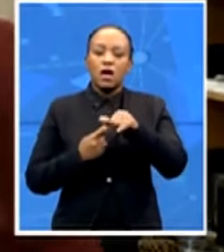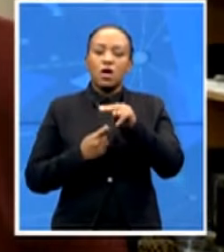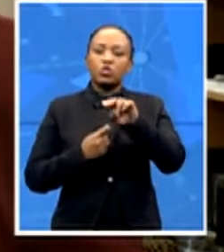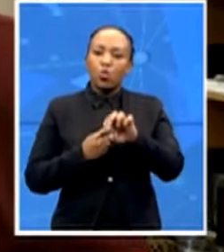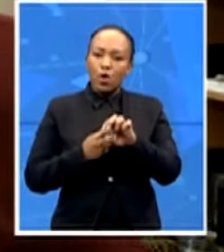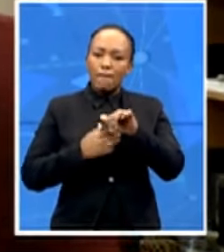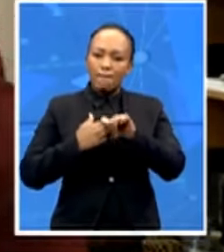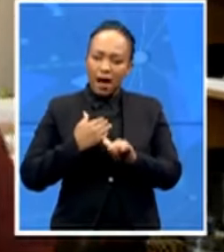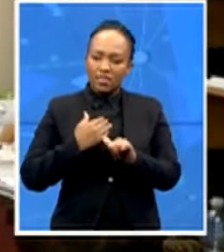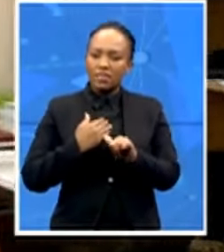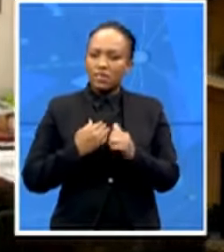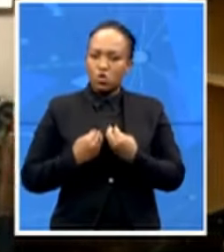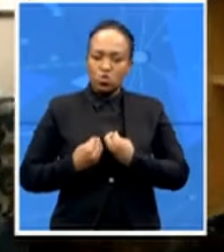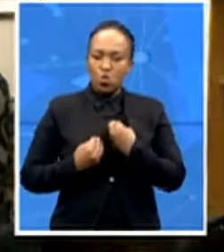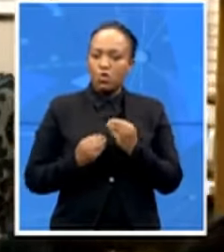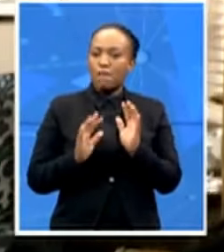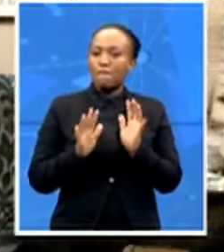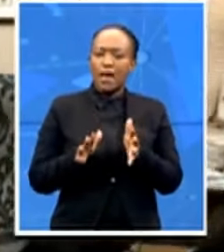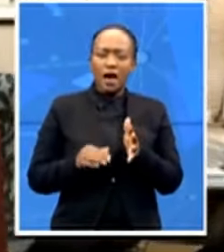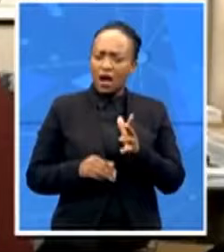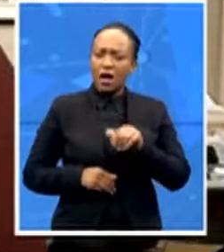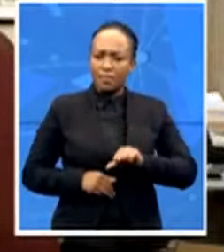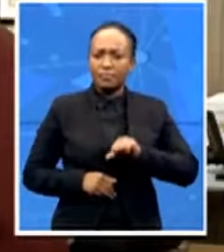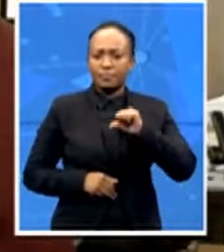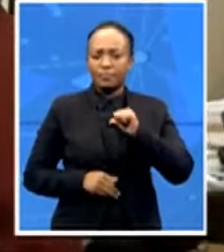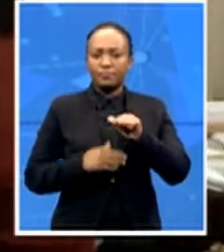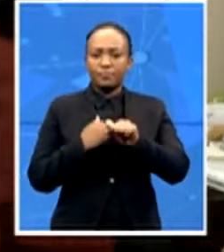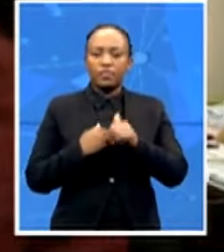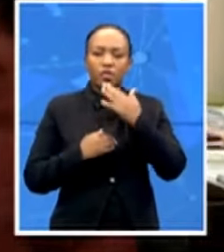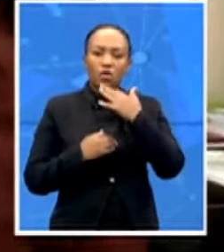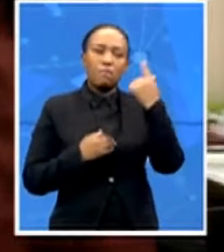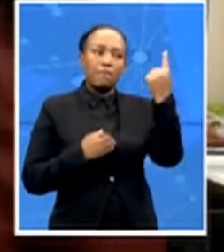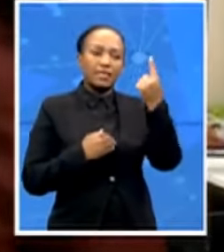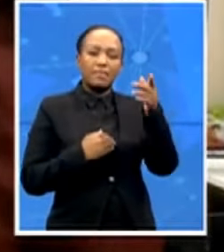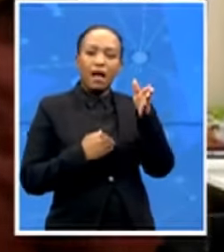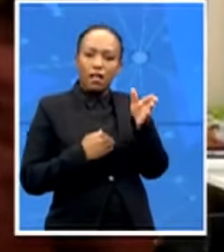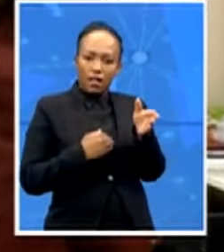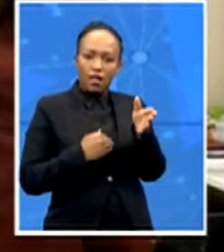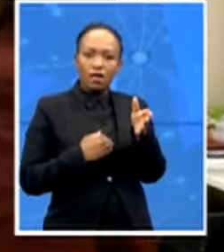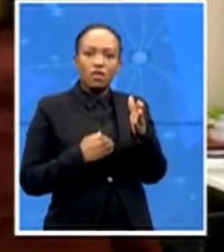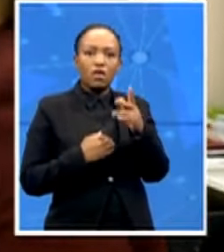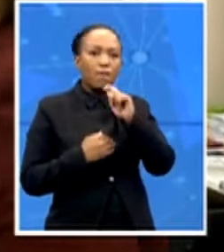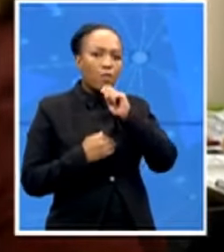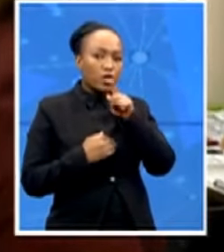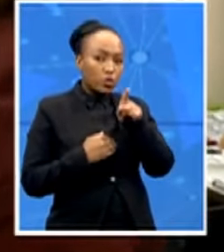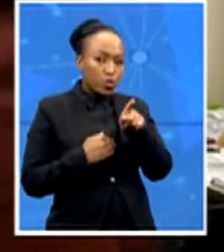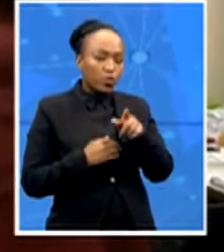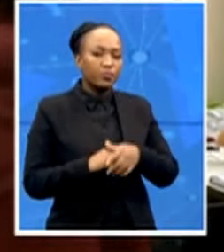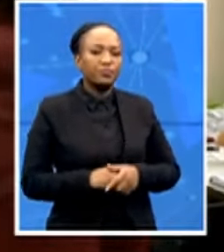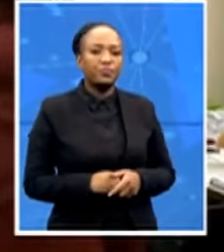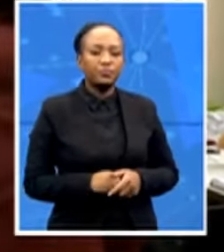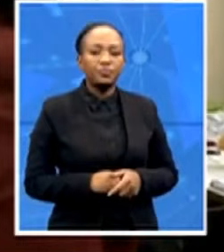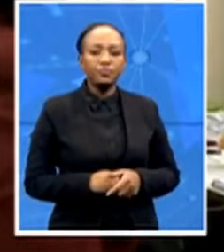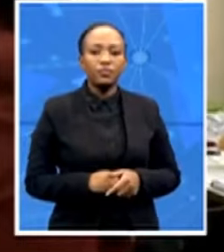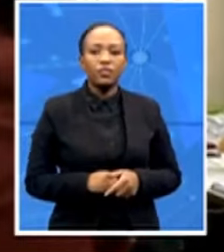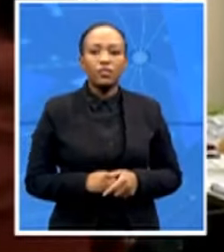month so joining me is a headmaster mr. Leonie Rasmus very warm good morning to you at the onset let me start out they have in recent